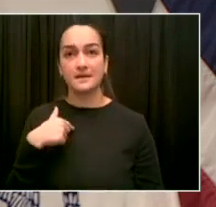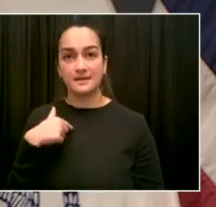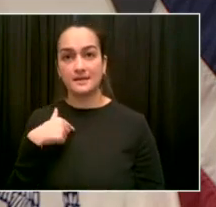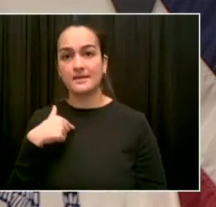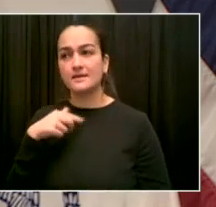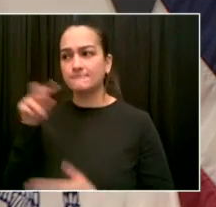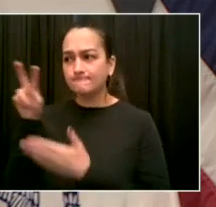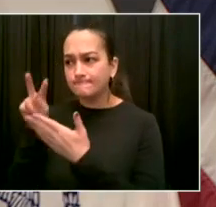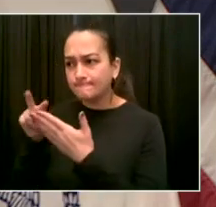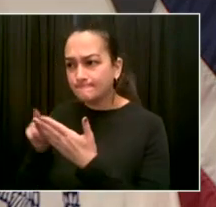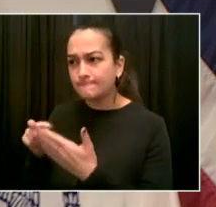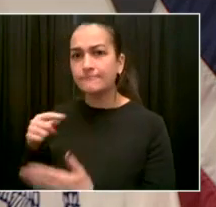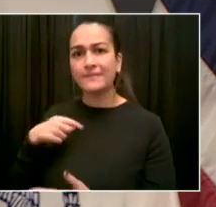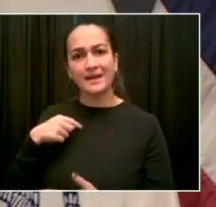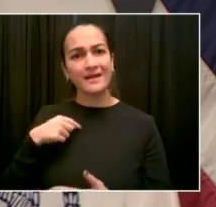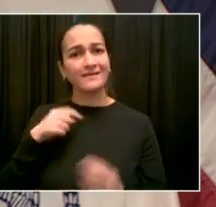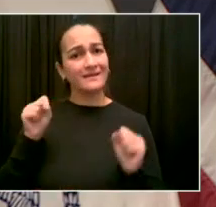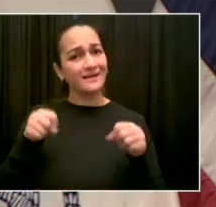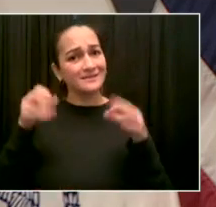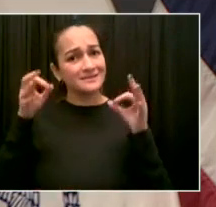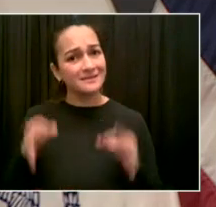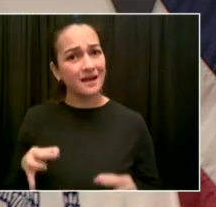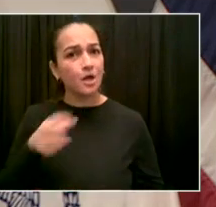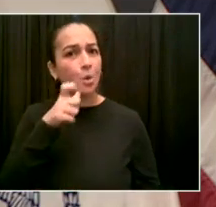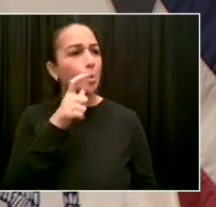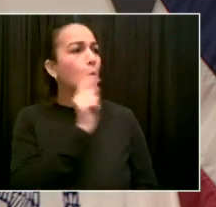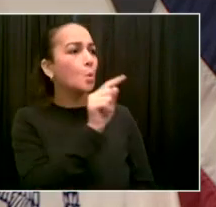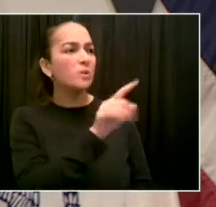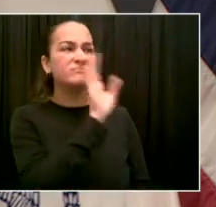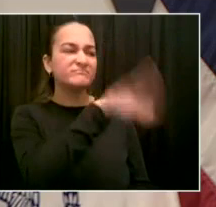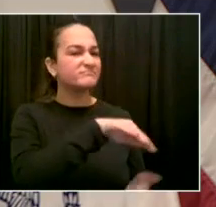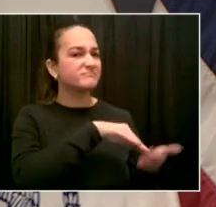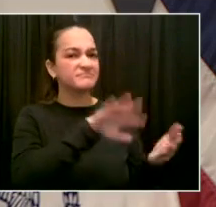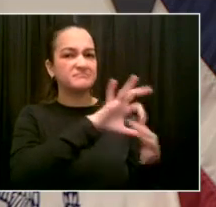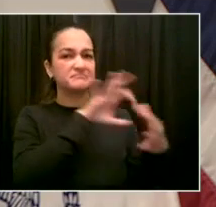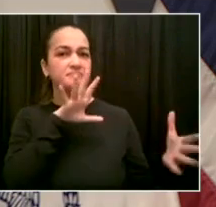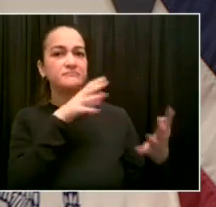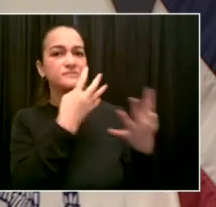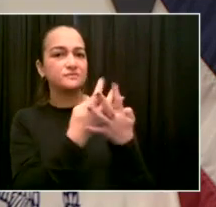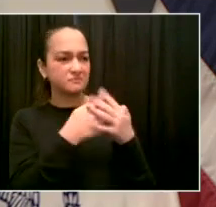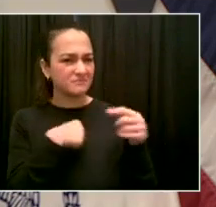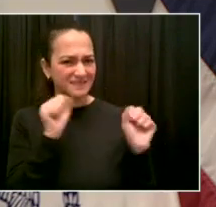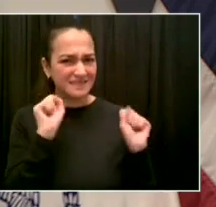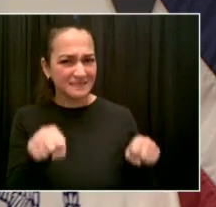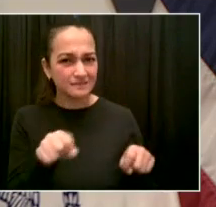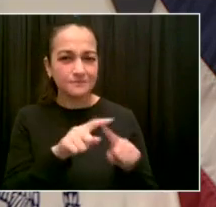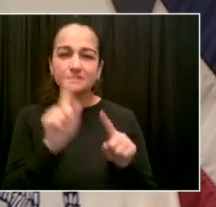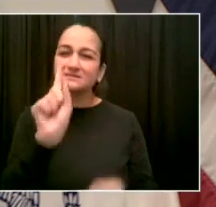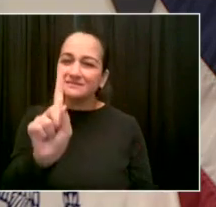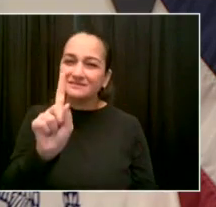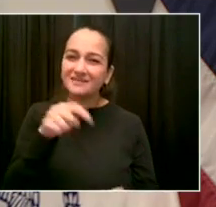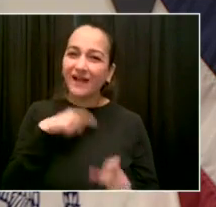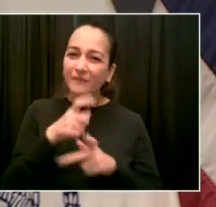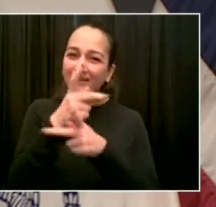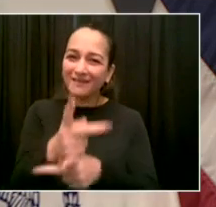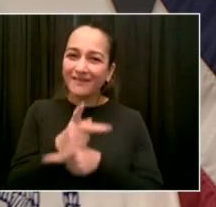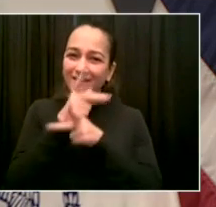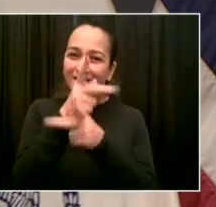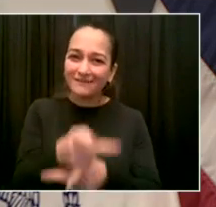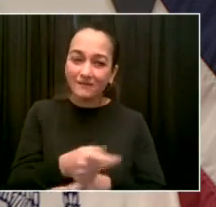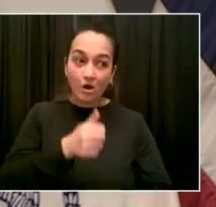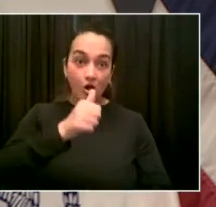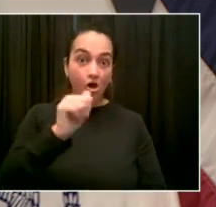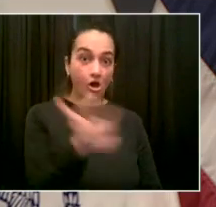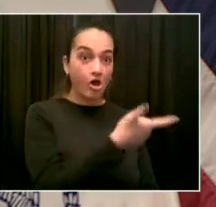the larger public safety in mind. We've done a careful review with the NYPD and district attorneys. But as I've said, it's a small